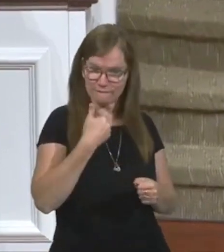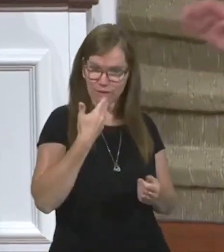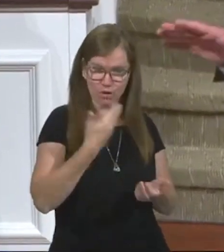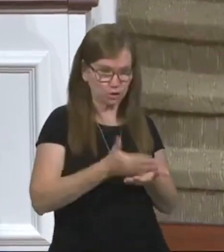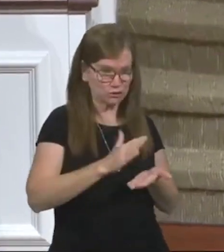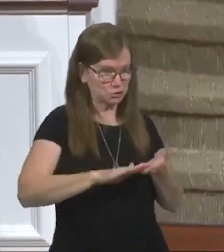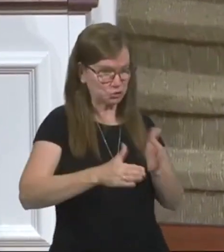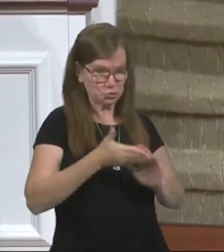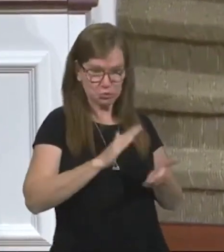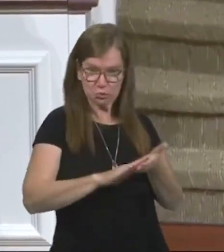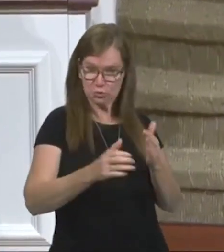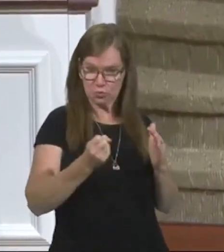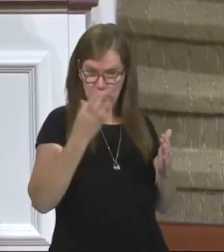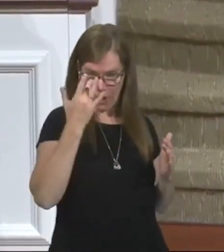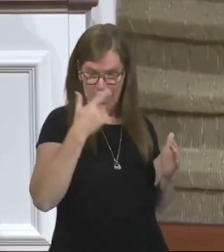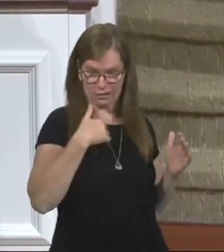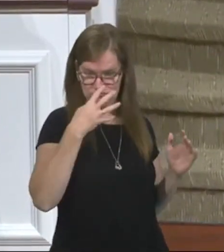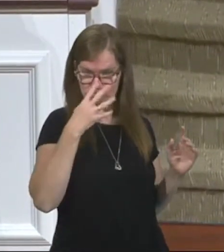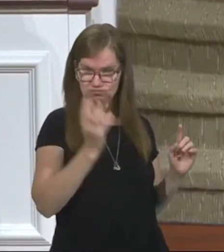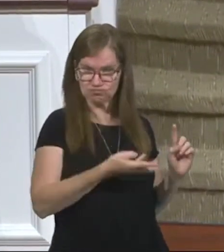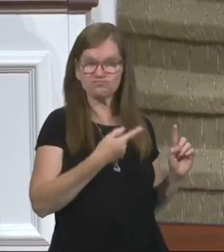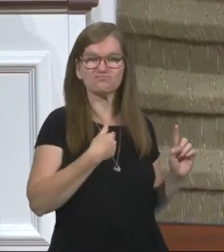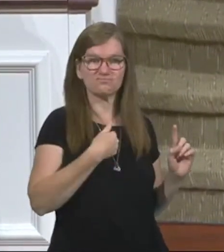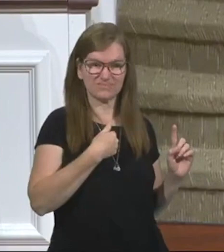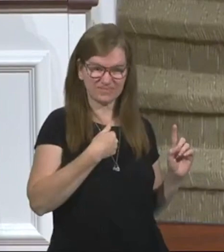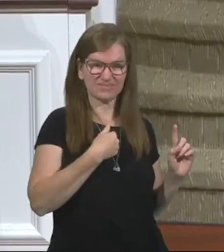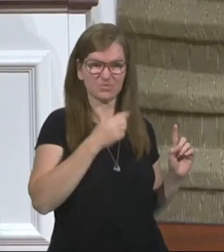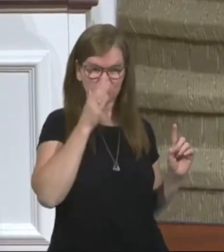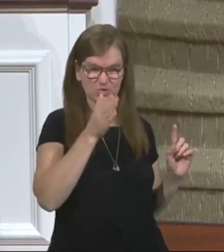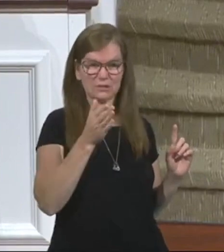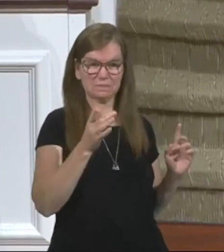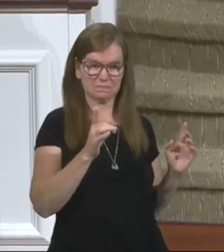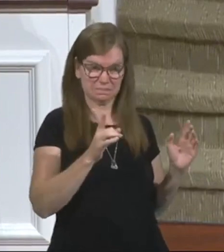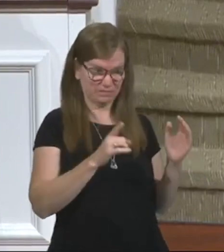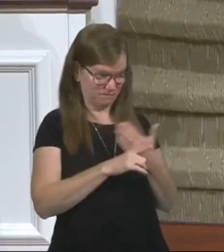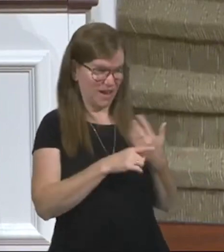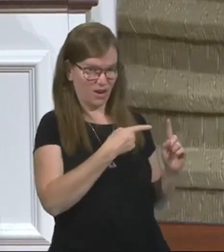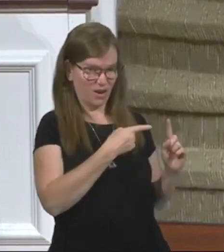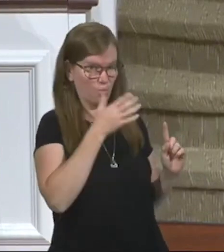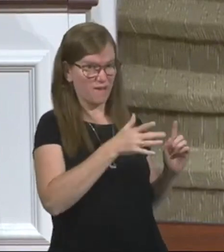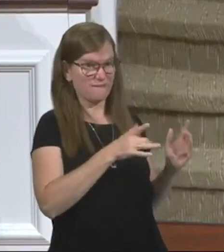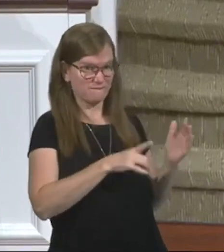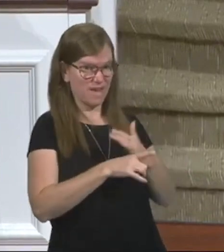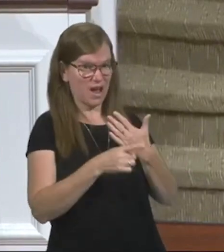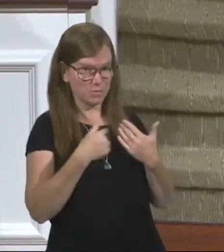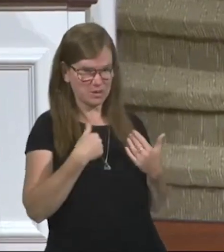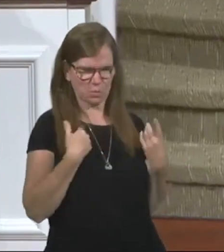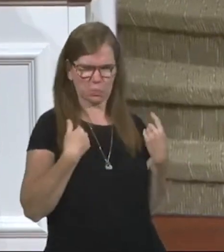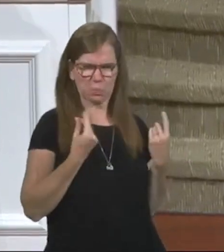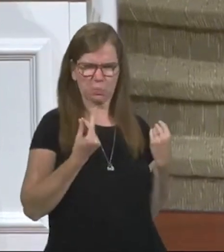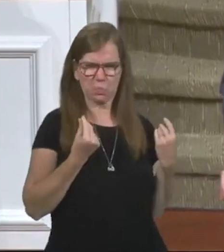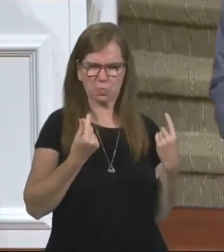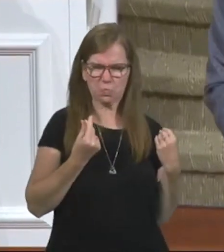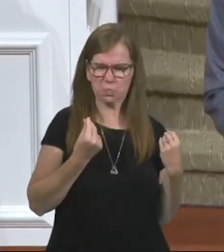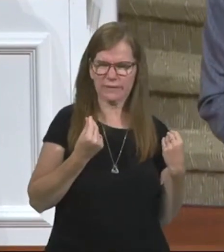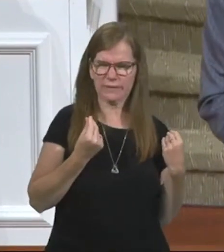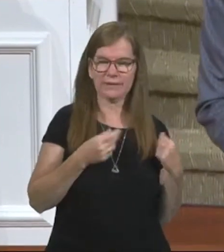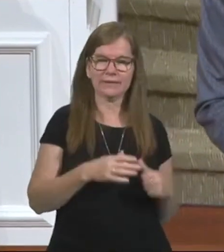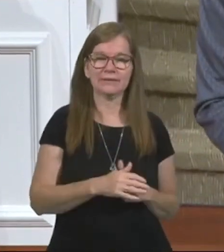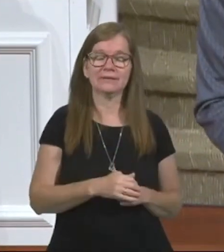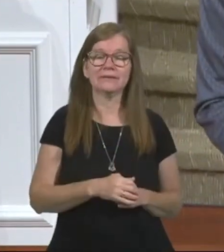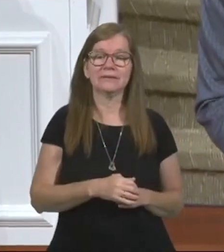for why I've been so negligent. He goes, I'm going to get fired. What shall I do? And then he says,